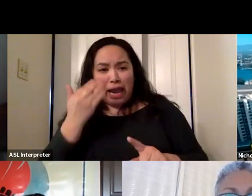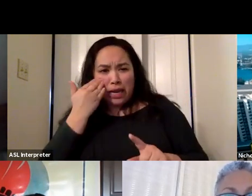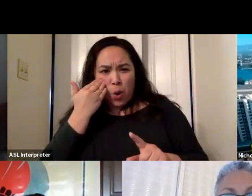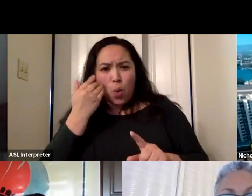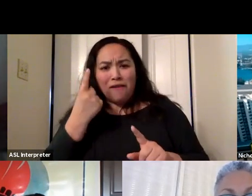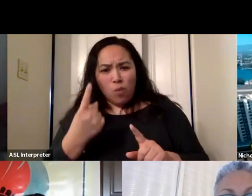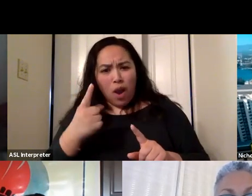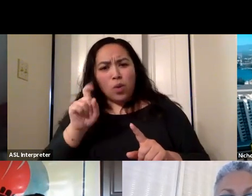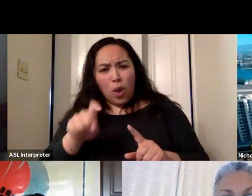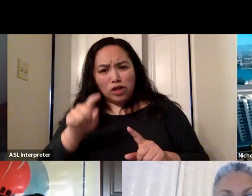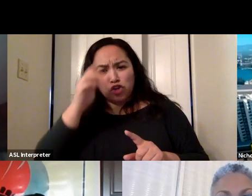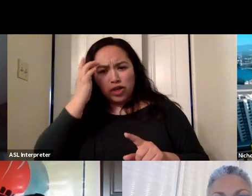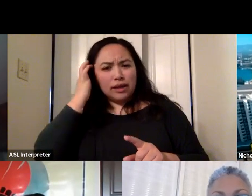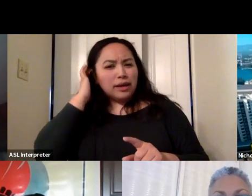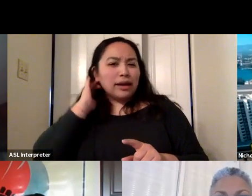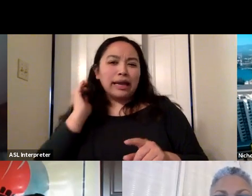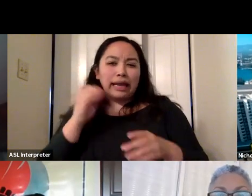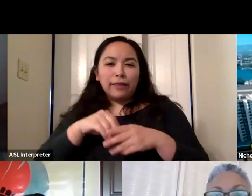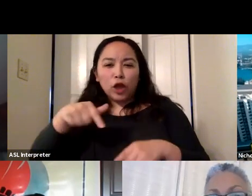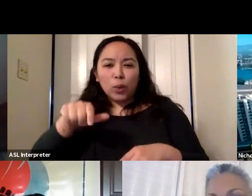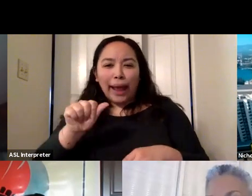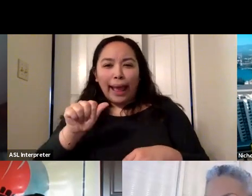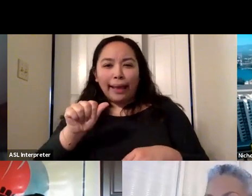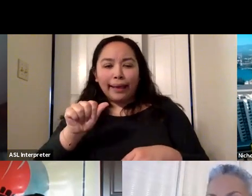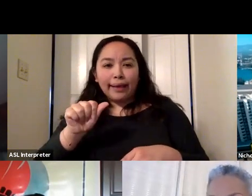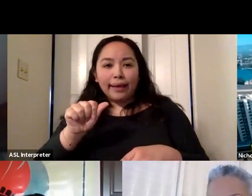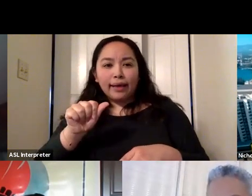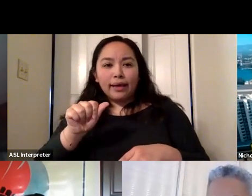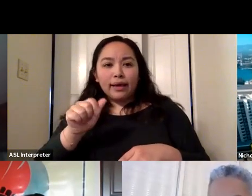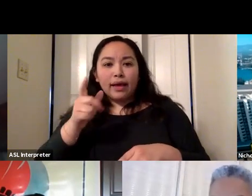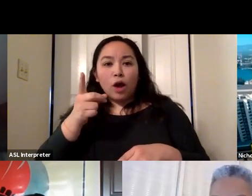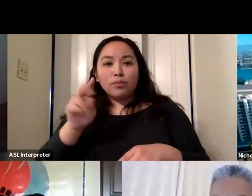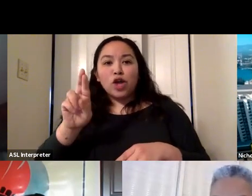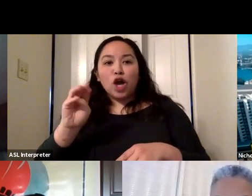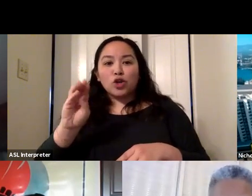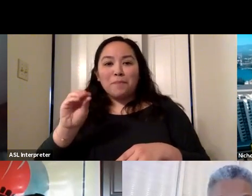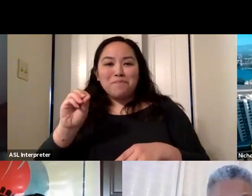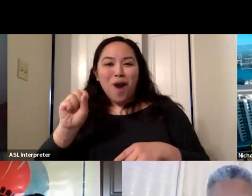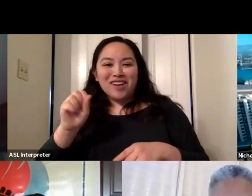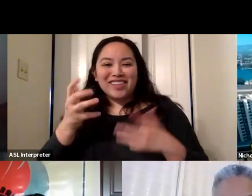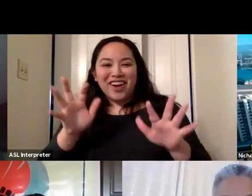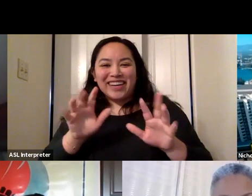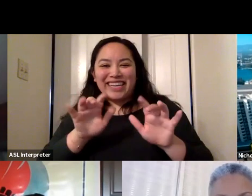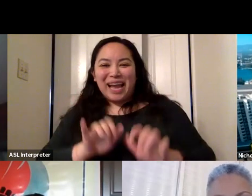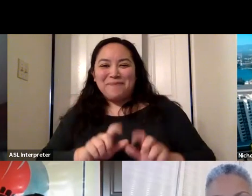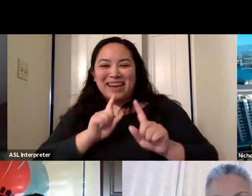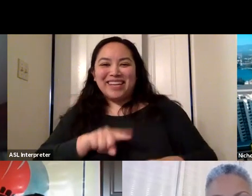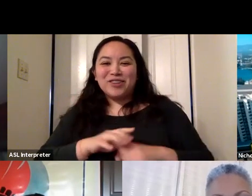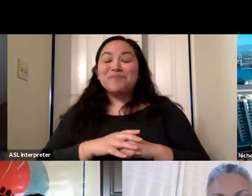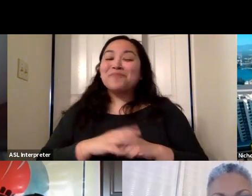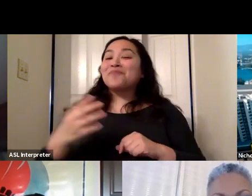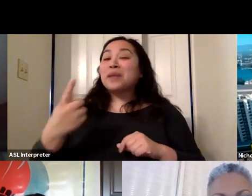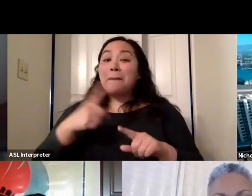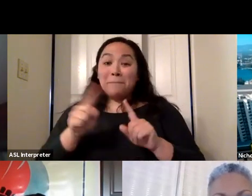particular question in the chat. Oh, and it looks like Dr. Moss is typing an answer. So the question is, please